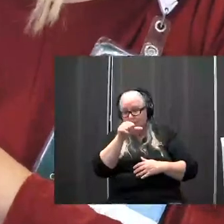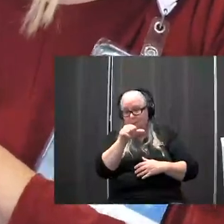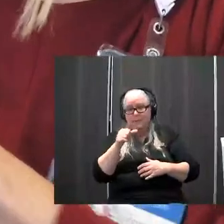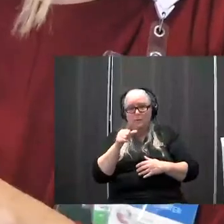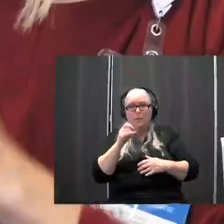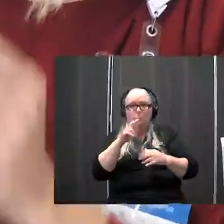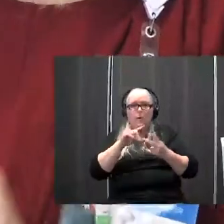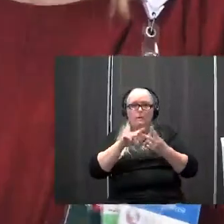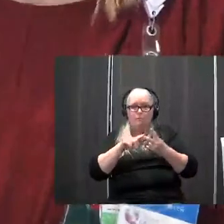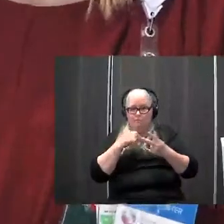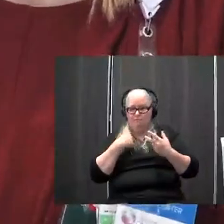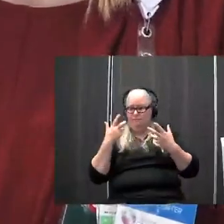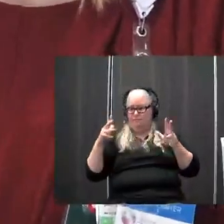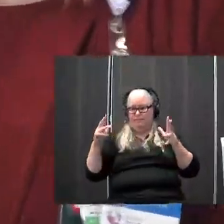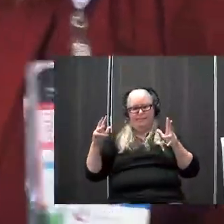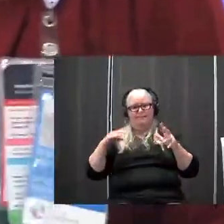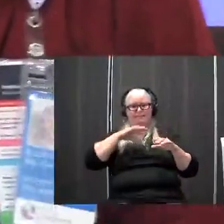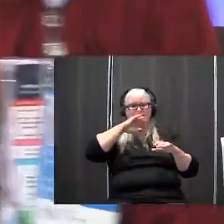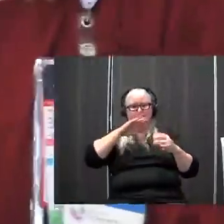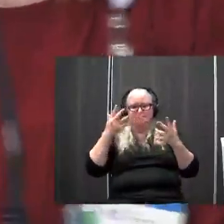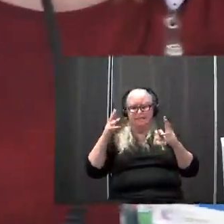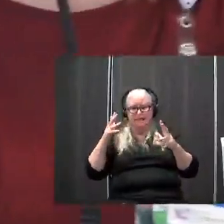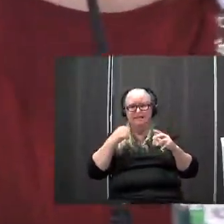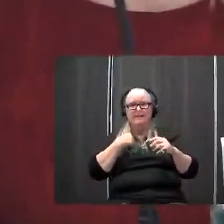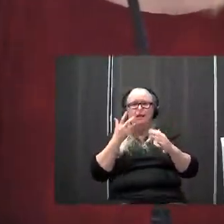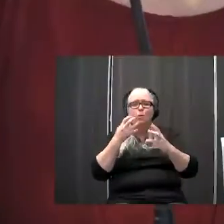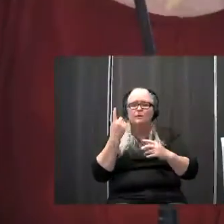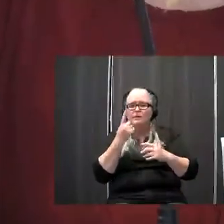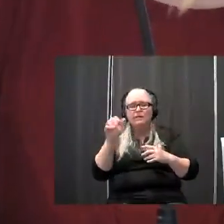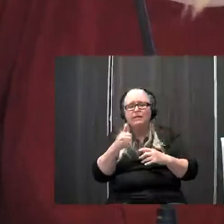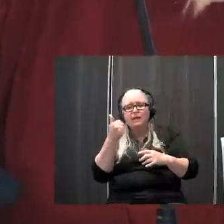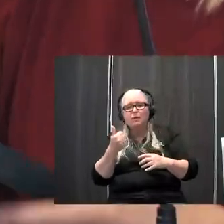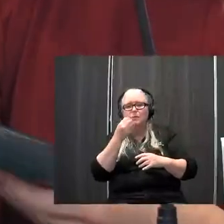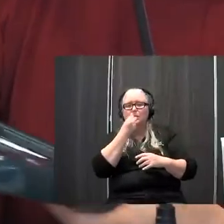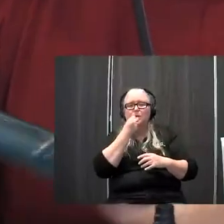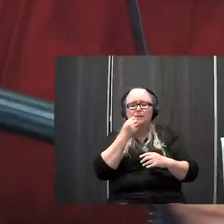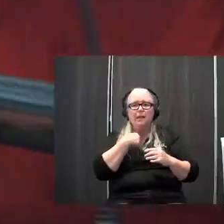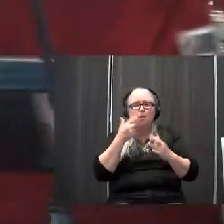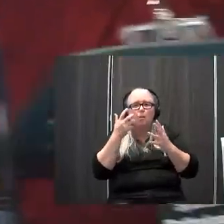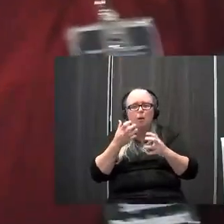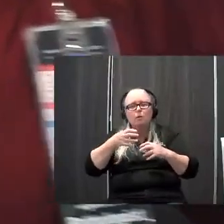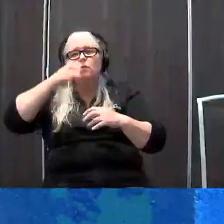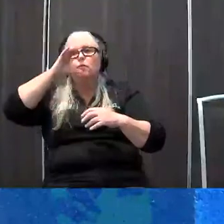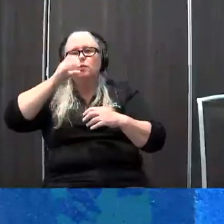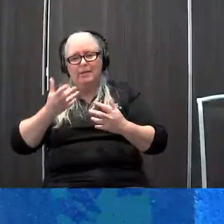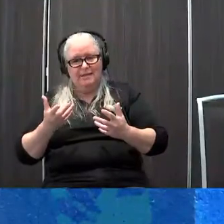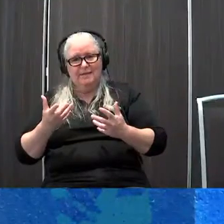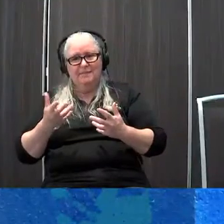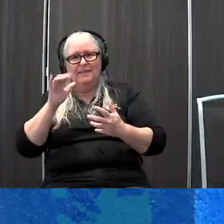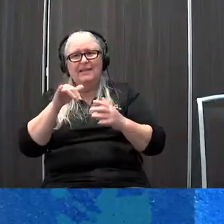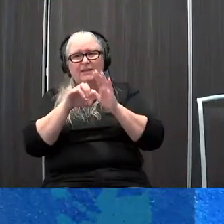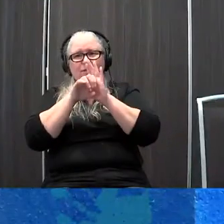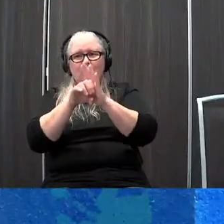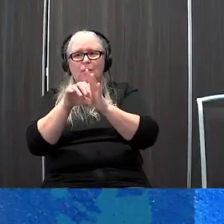all done I want something else to eat I'd like something to drink so that's an example of what's called a